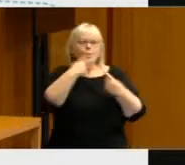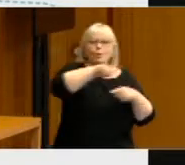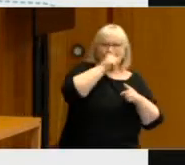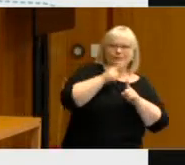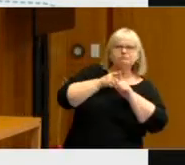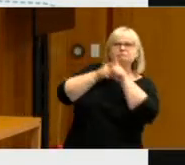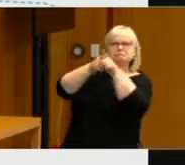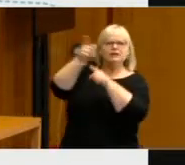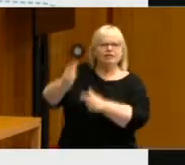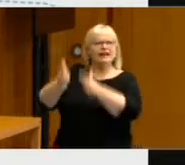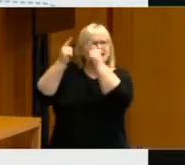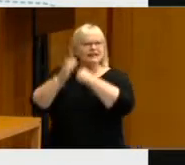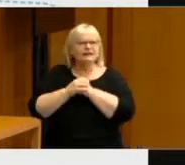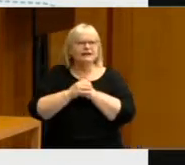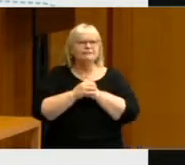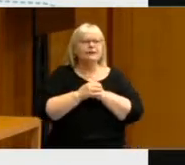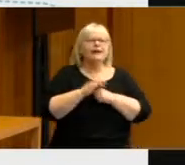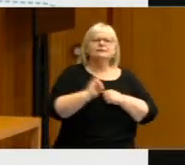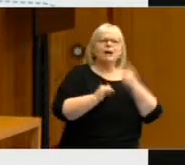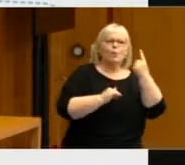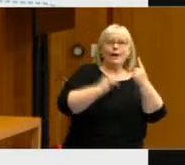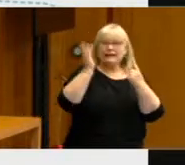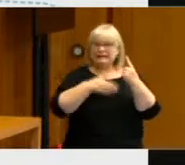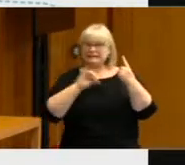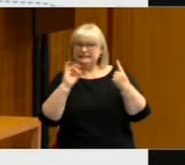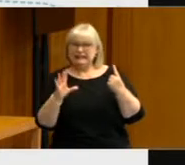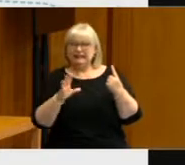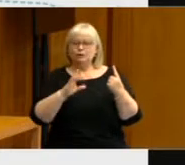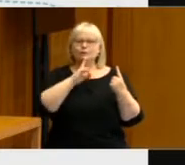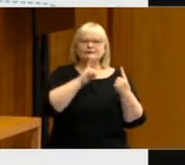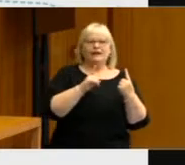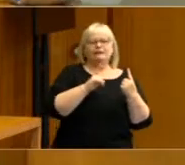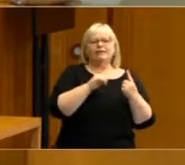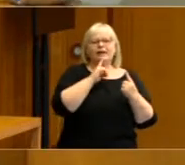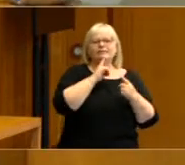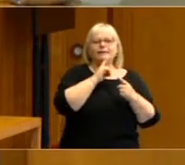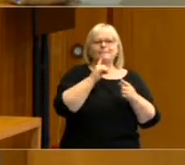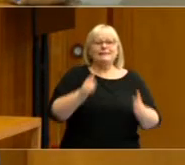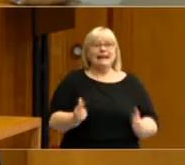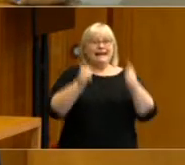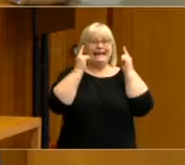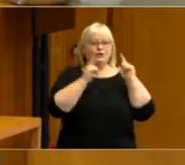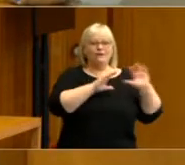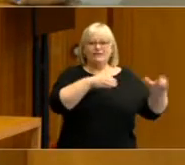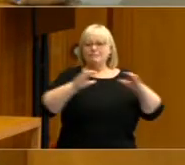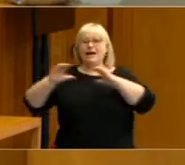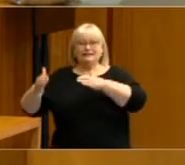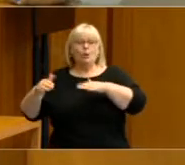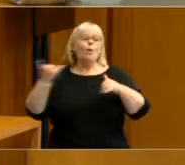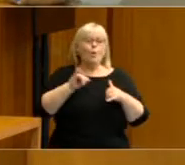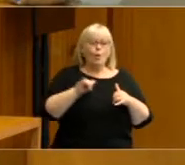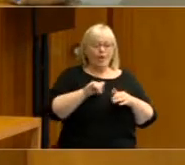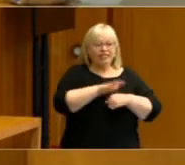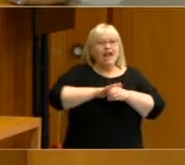and it's round about less than one in ten who mention the national party leaders or the local candidates that